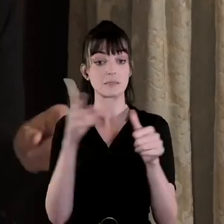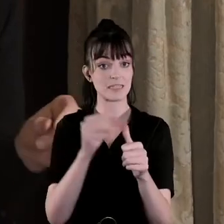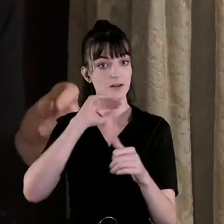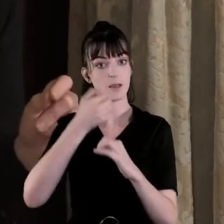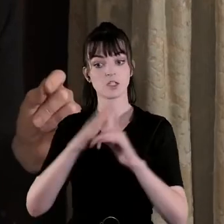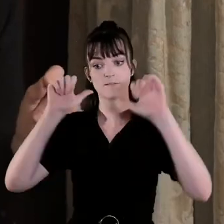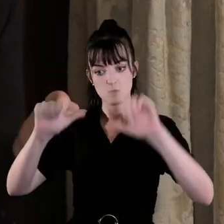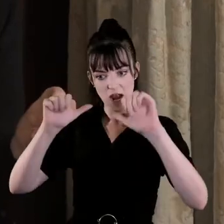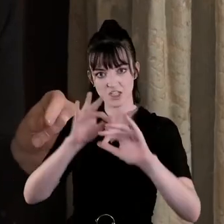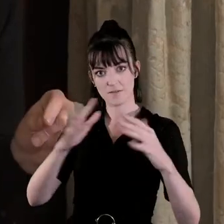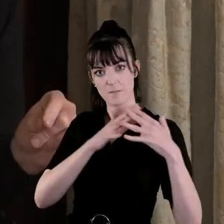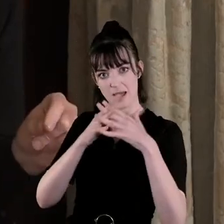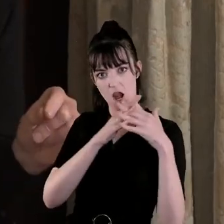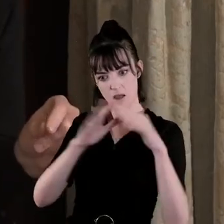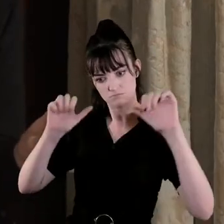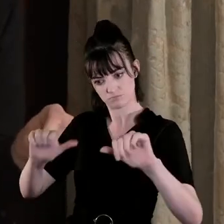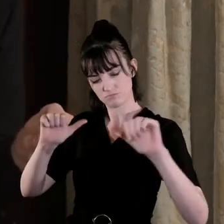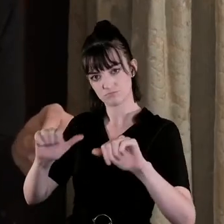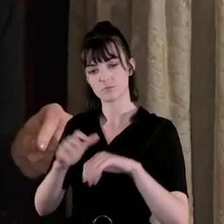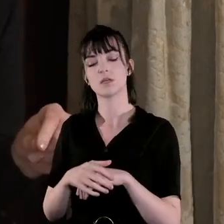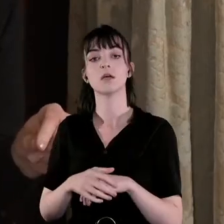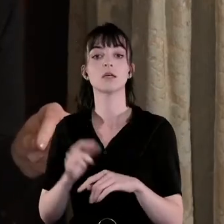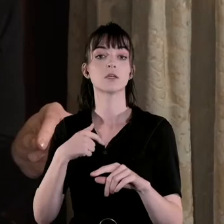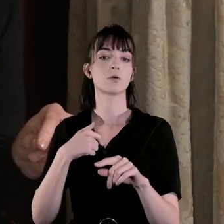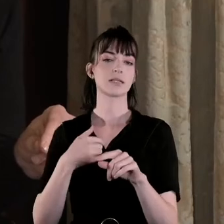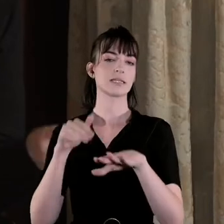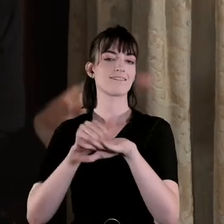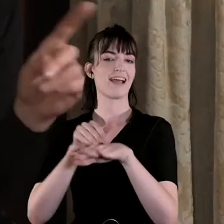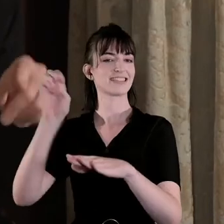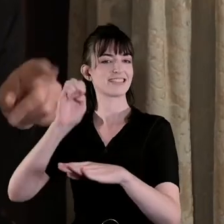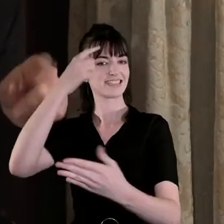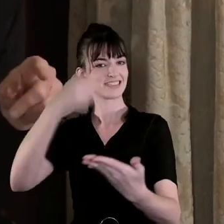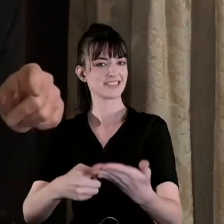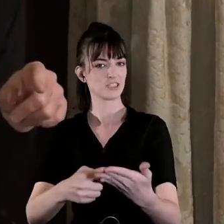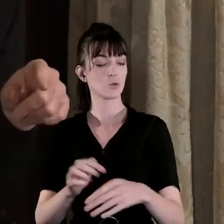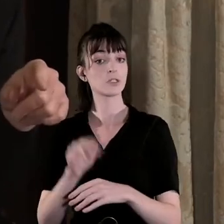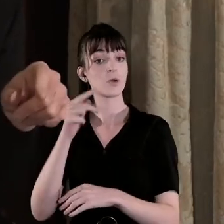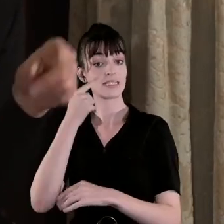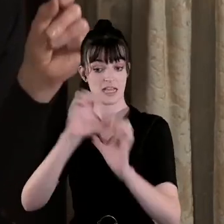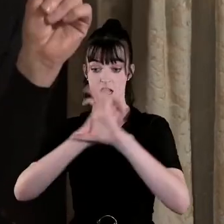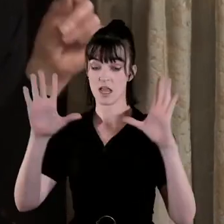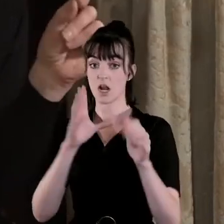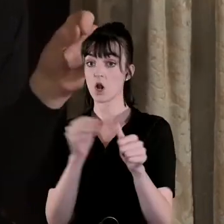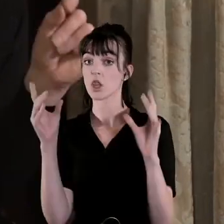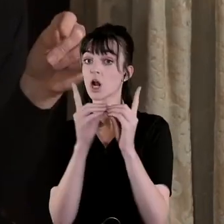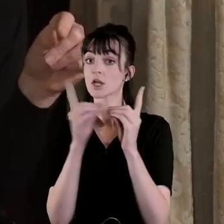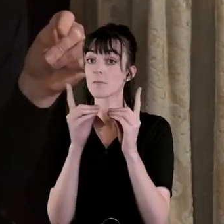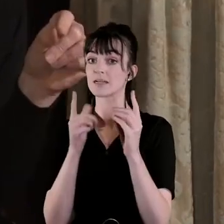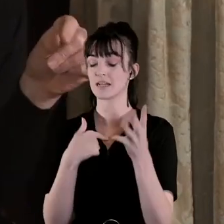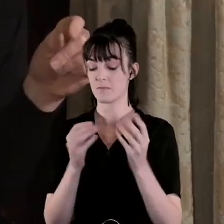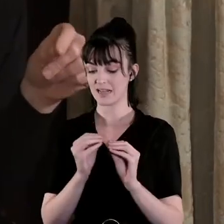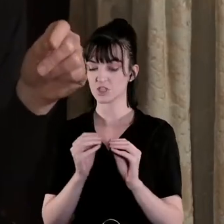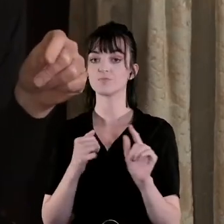Empire dominions contributes to the decision which can be seen in the other document which I've highlighted which is the very first